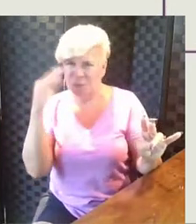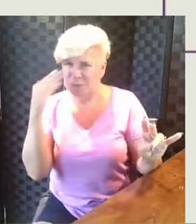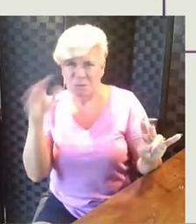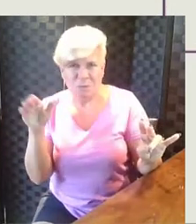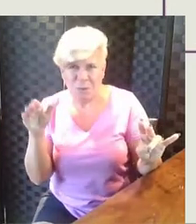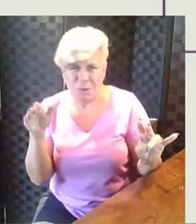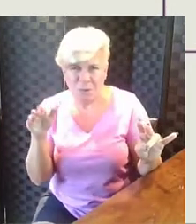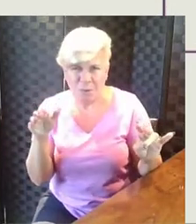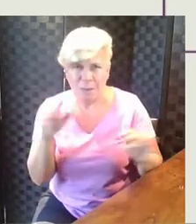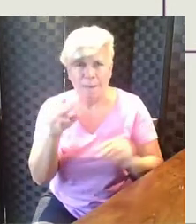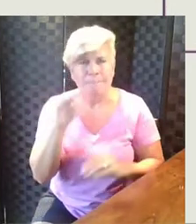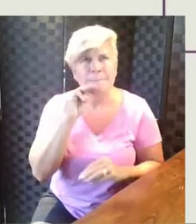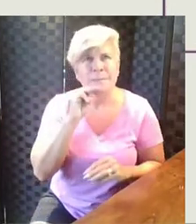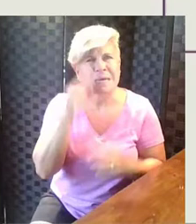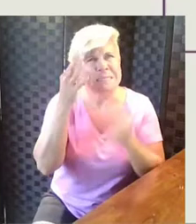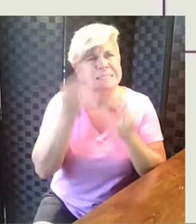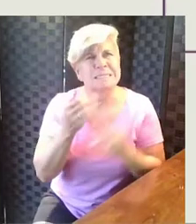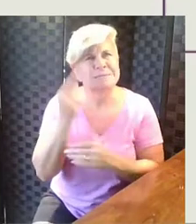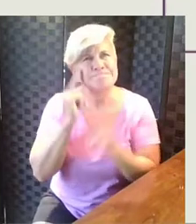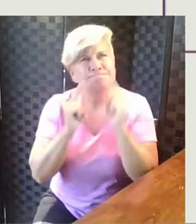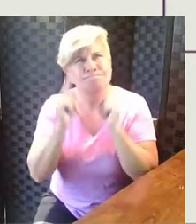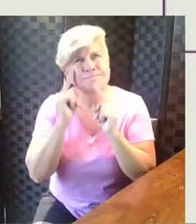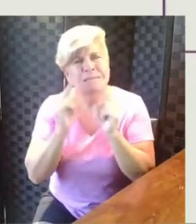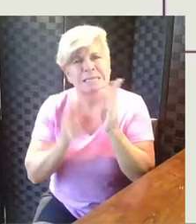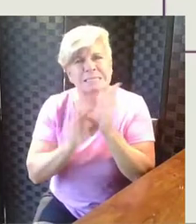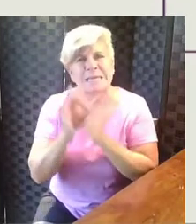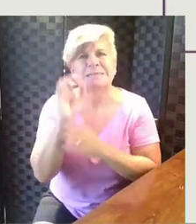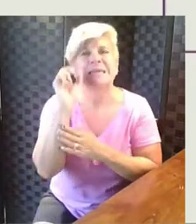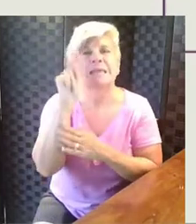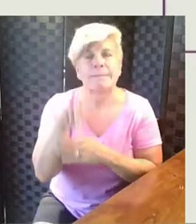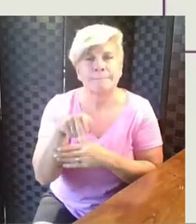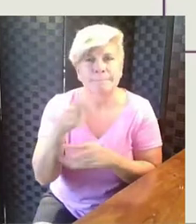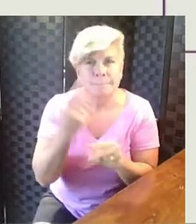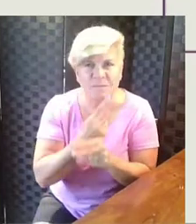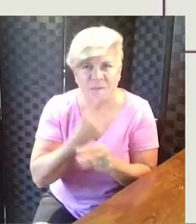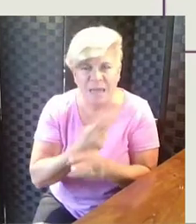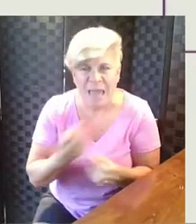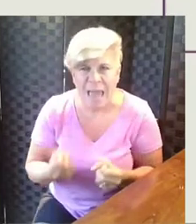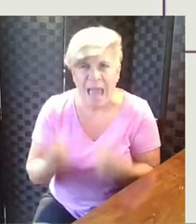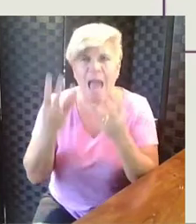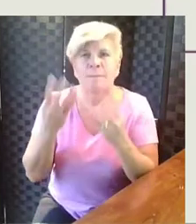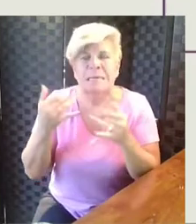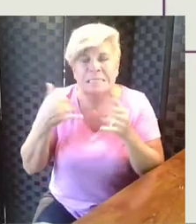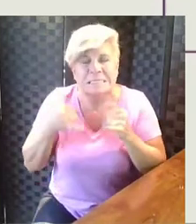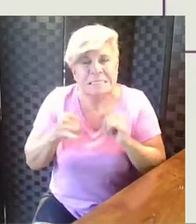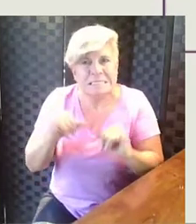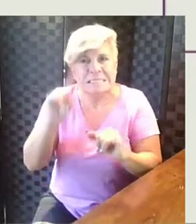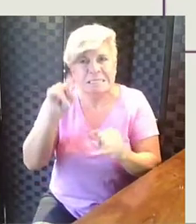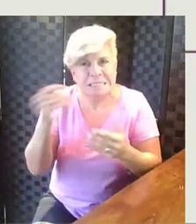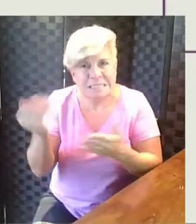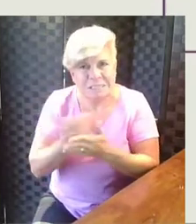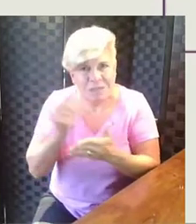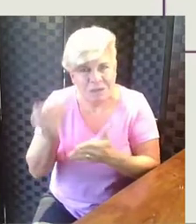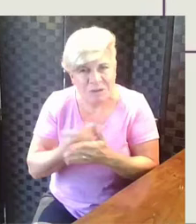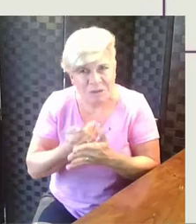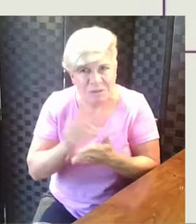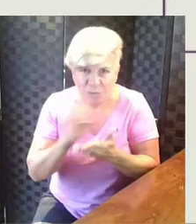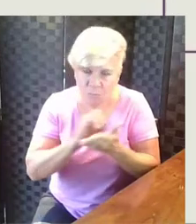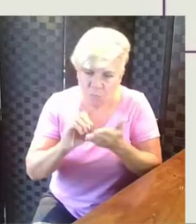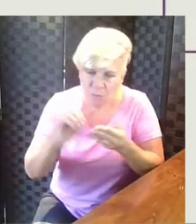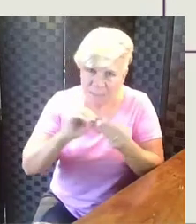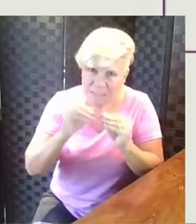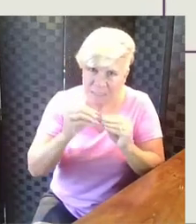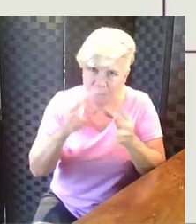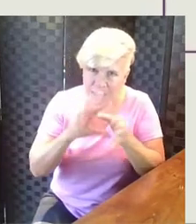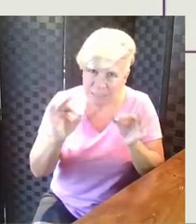Maya decides to think about the situation by counting up to figure out how many she still needs to earn. She writes the